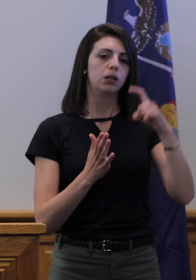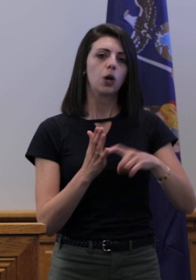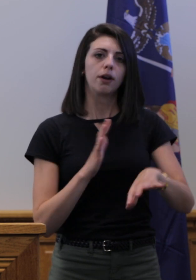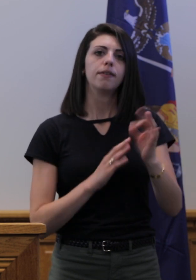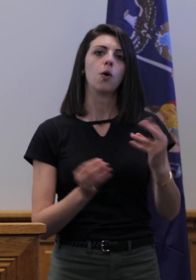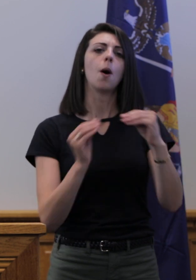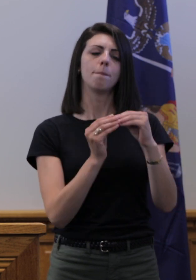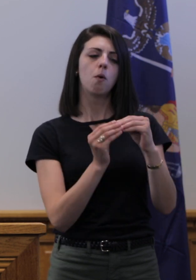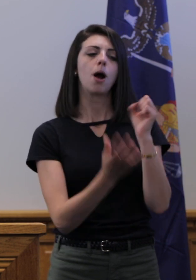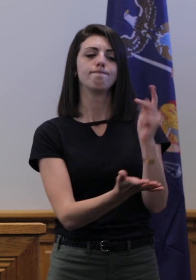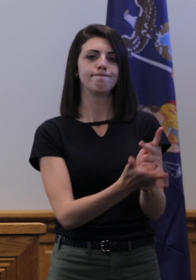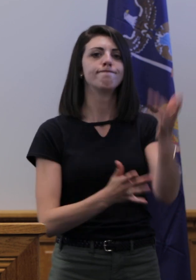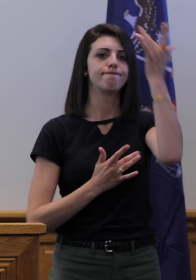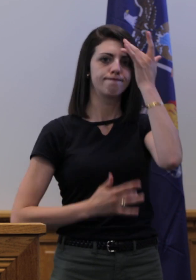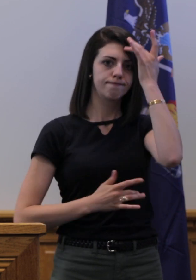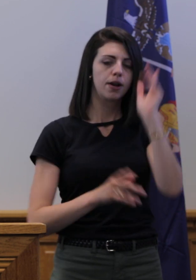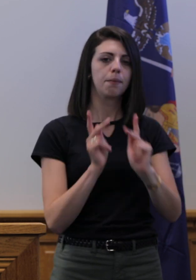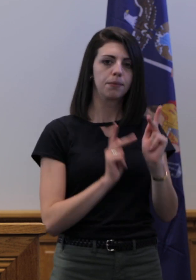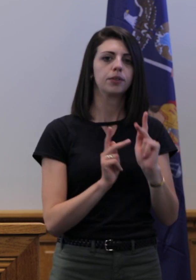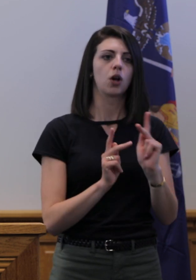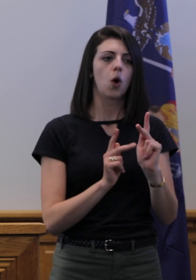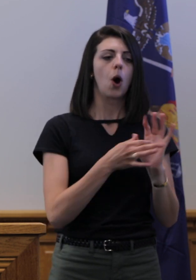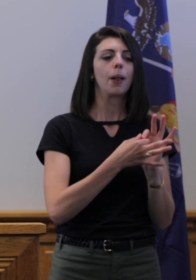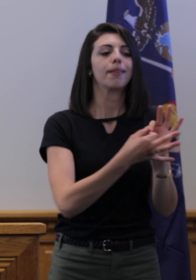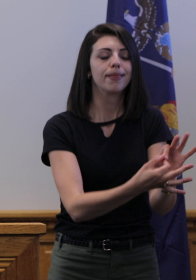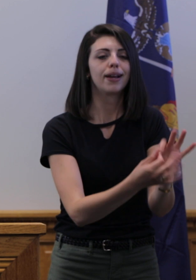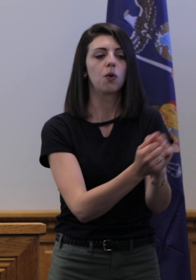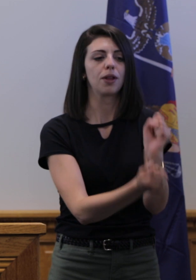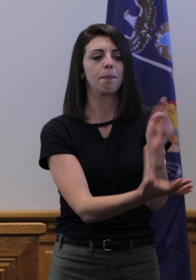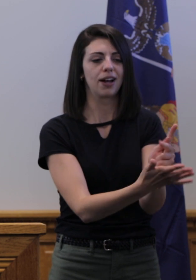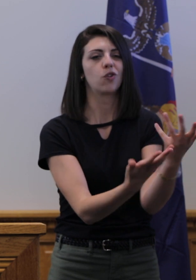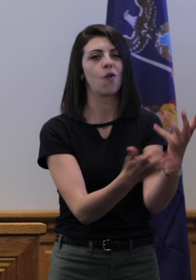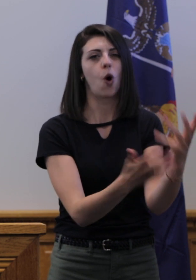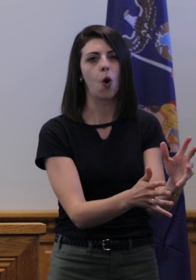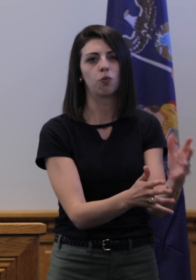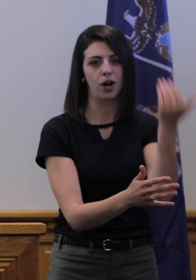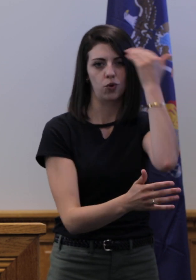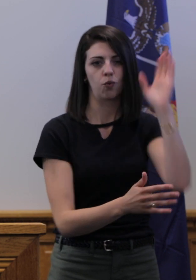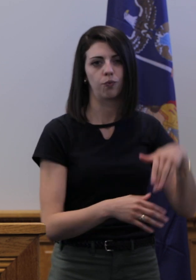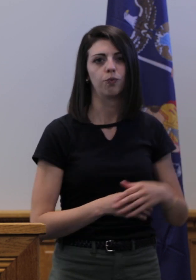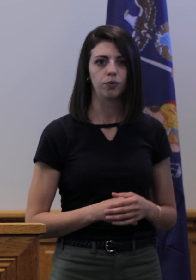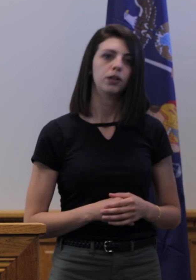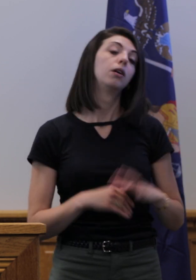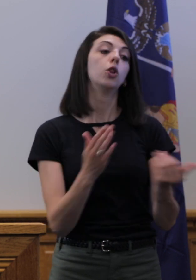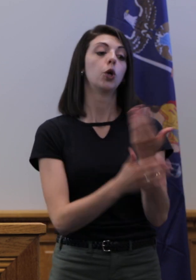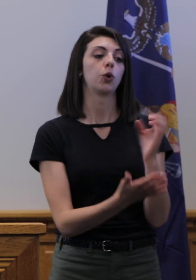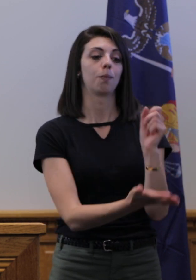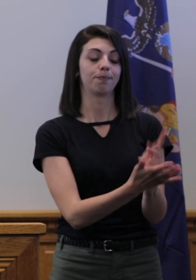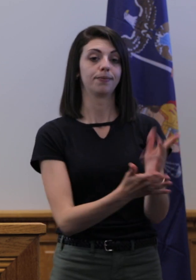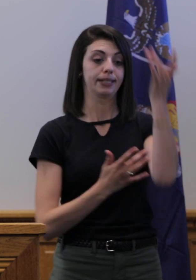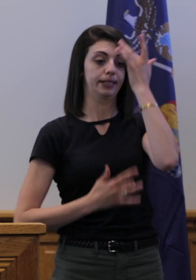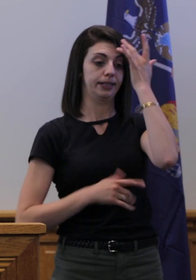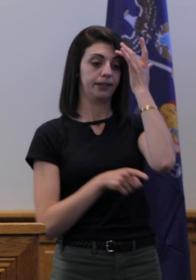positive residents in the community who appear to be linked to the positive cases already found. These newly found positives